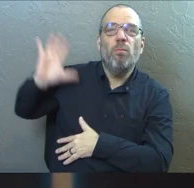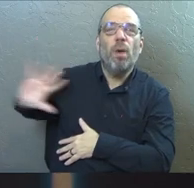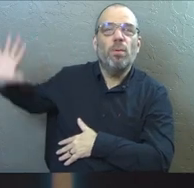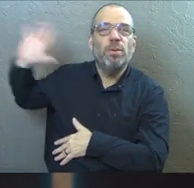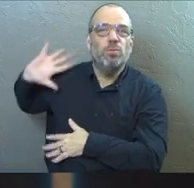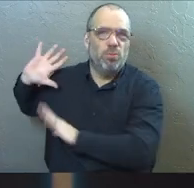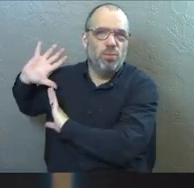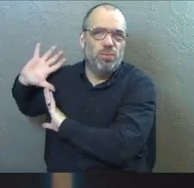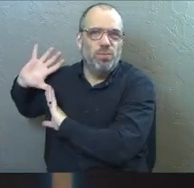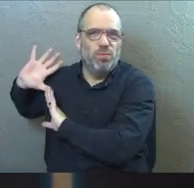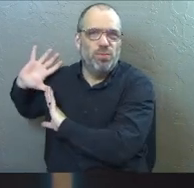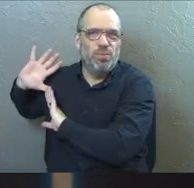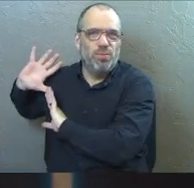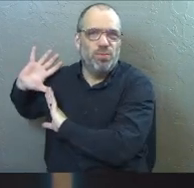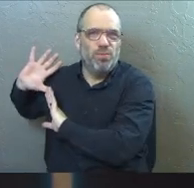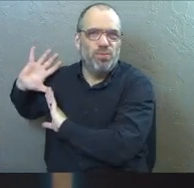to be.